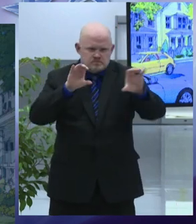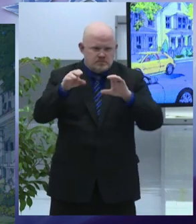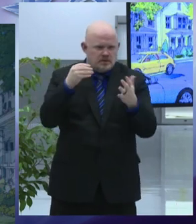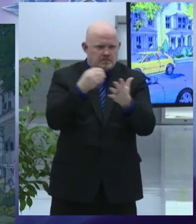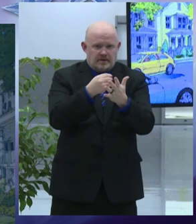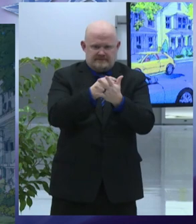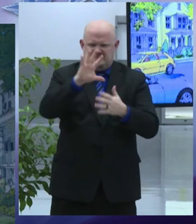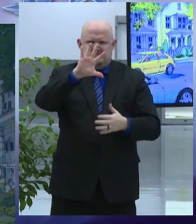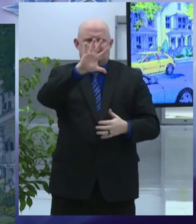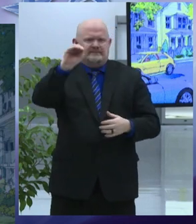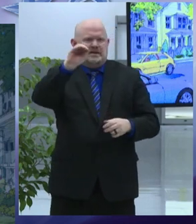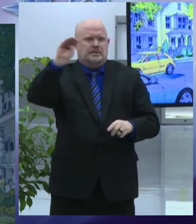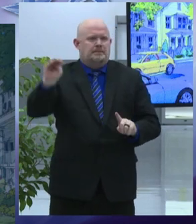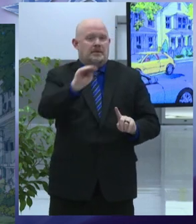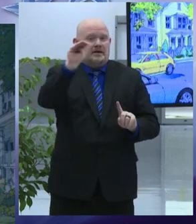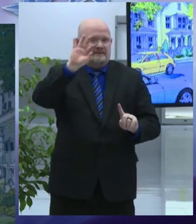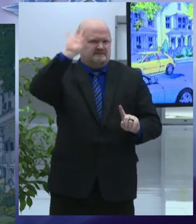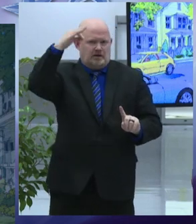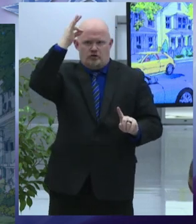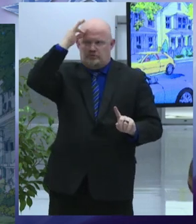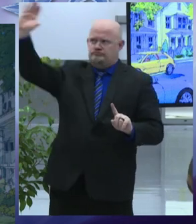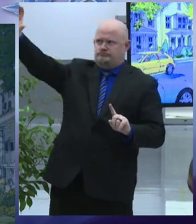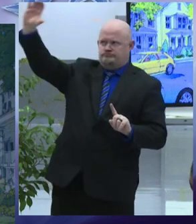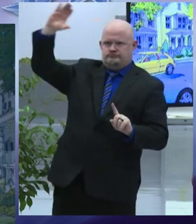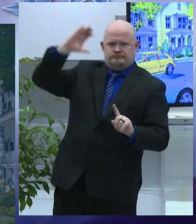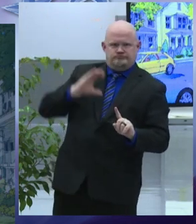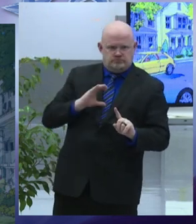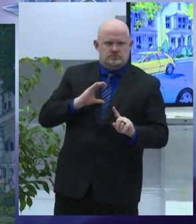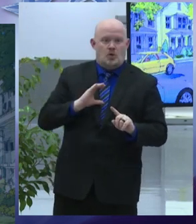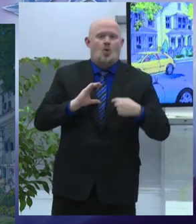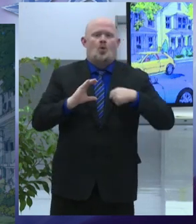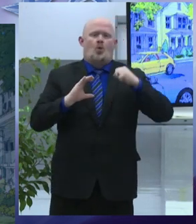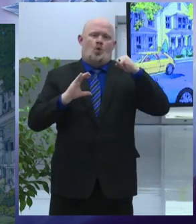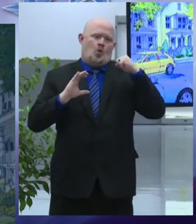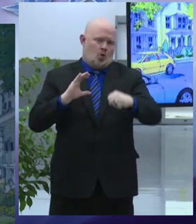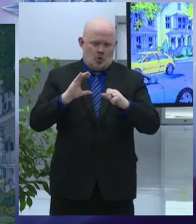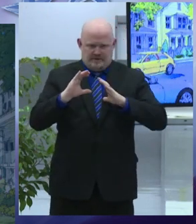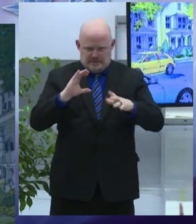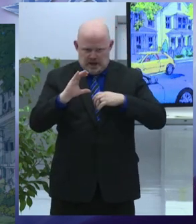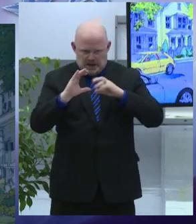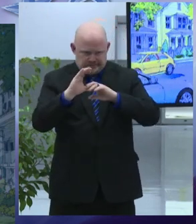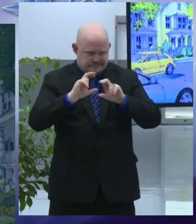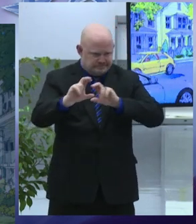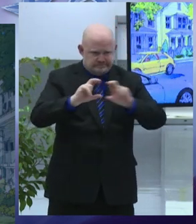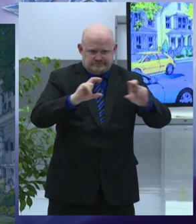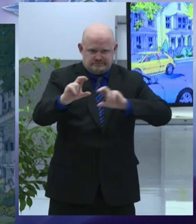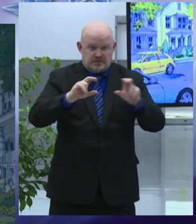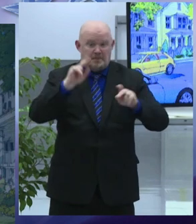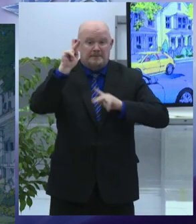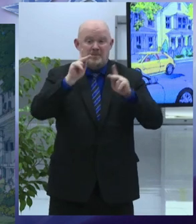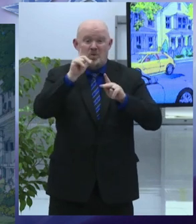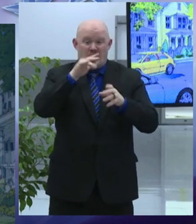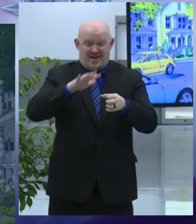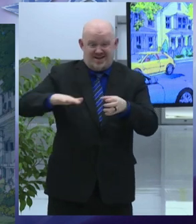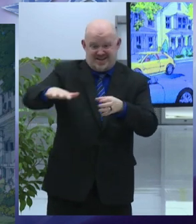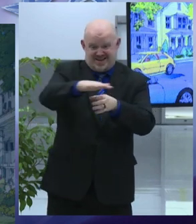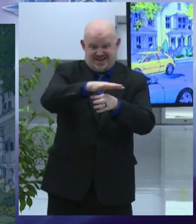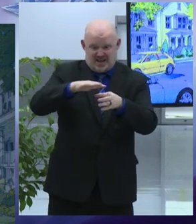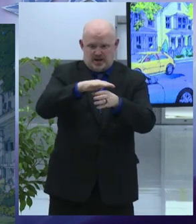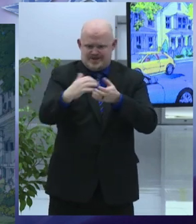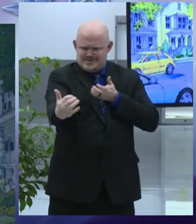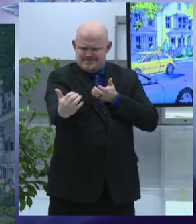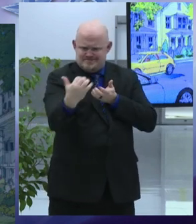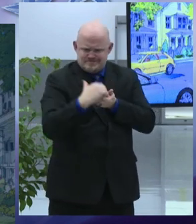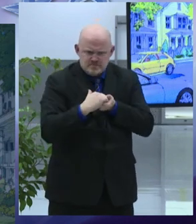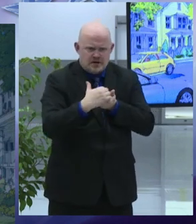it is the next step forward realizing the resident-driven transformation of the neighborhood being planned by the syracuse housing authority and